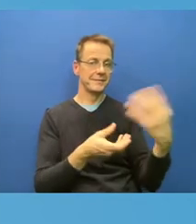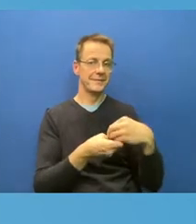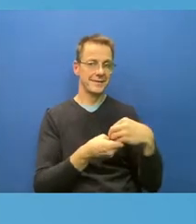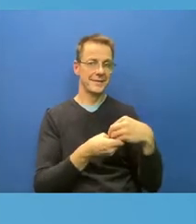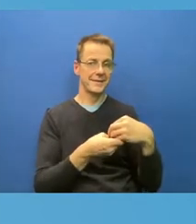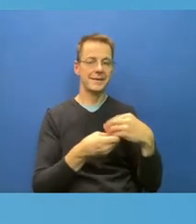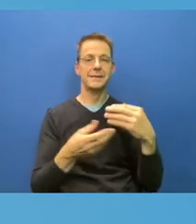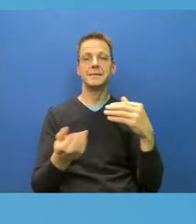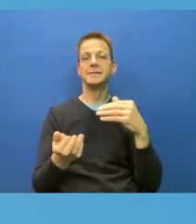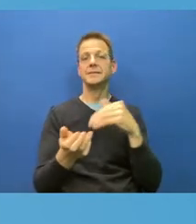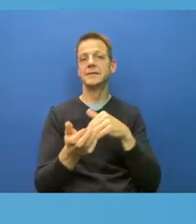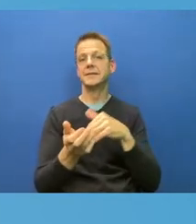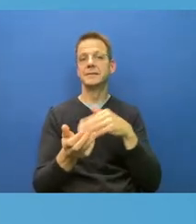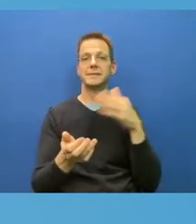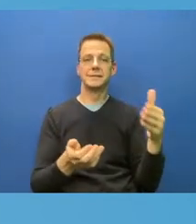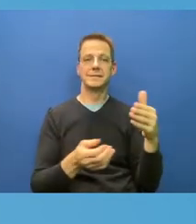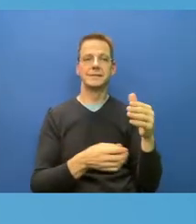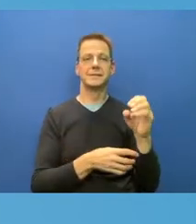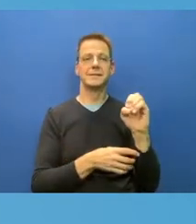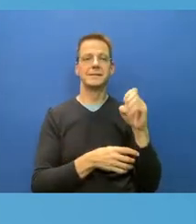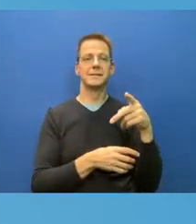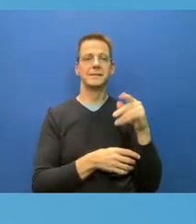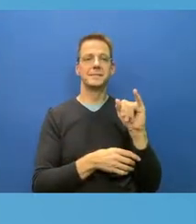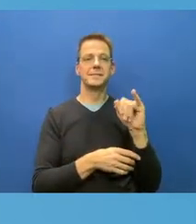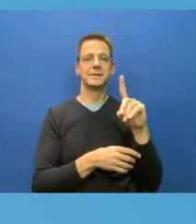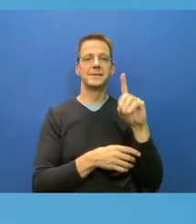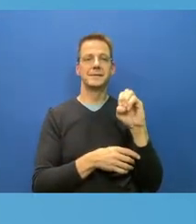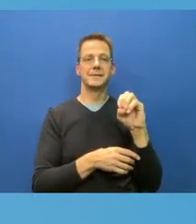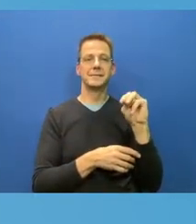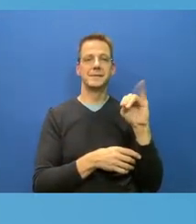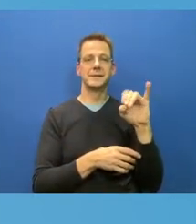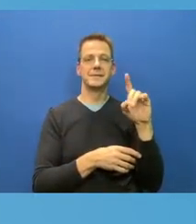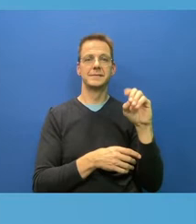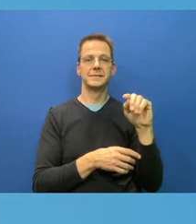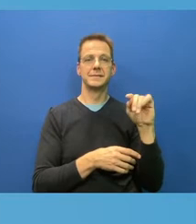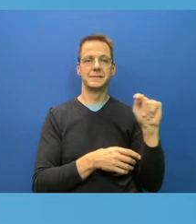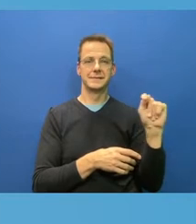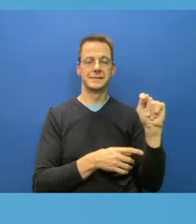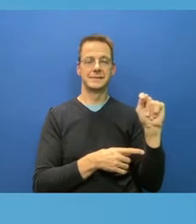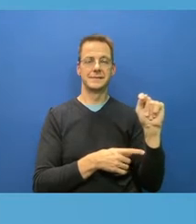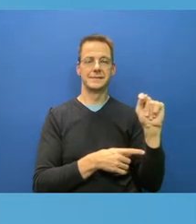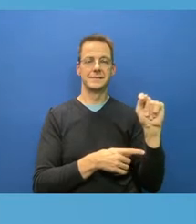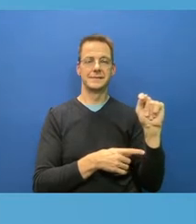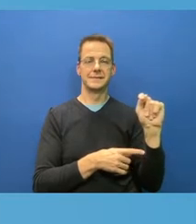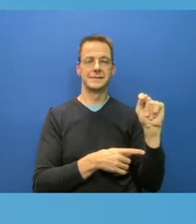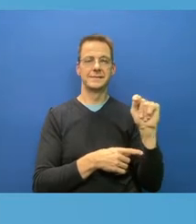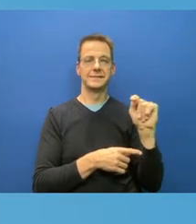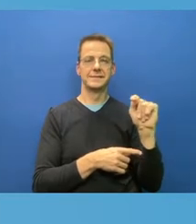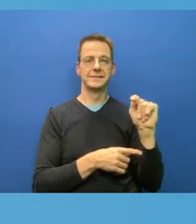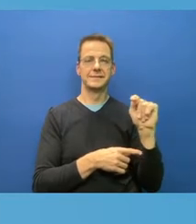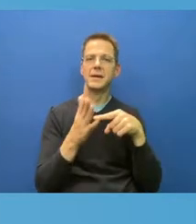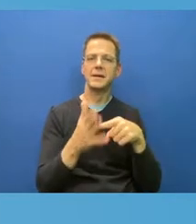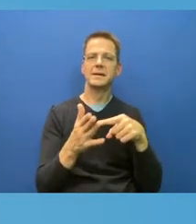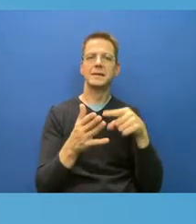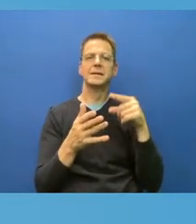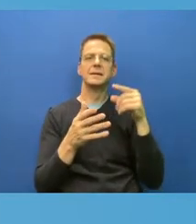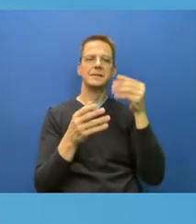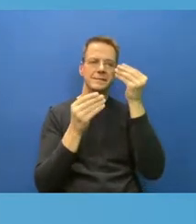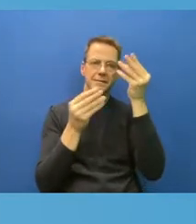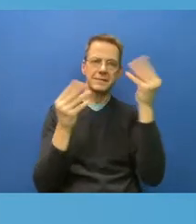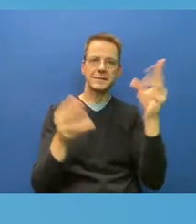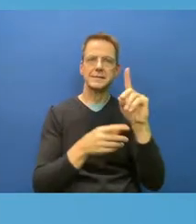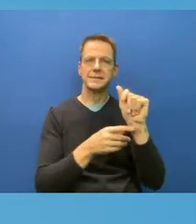to protect Canadians during the SARS-CoV-2 pandemic. And for the first time, I'd like to